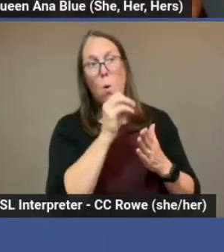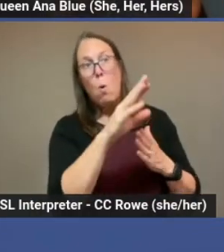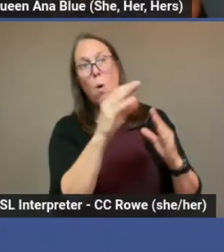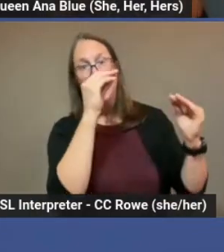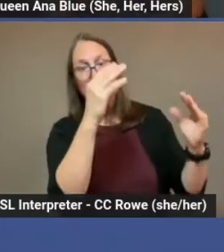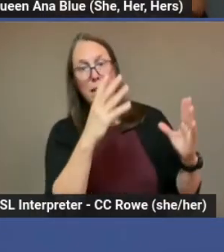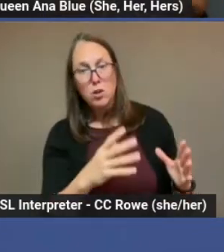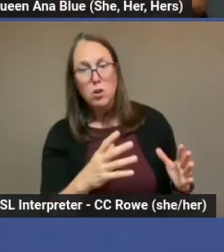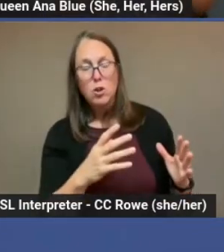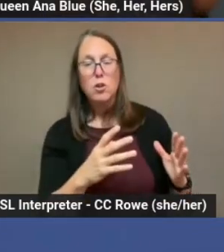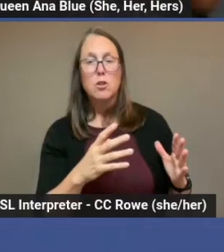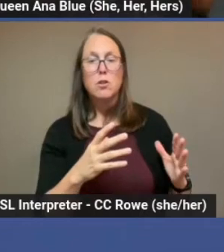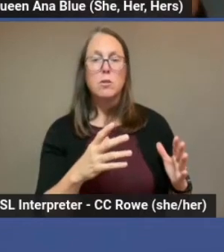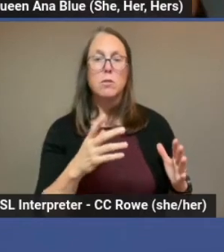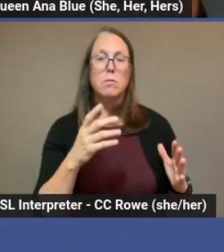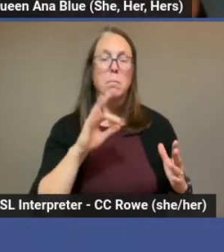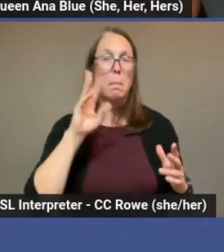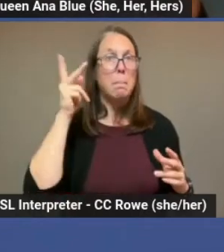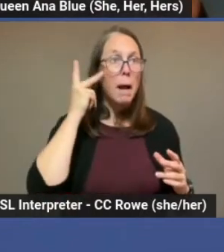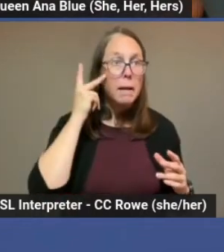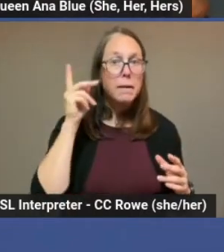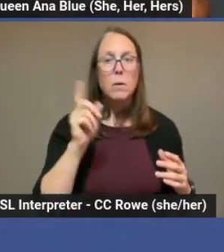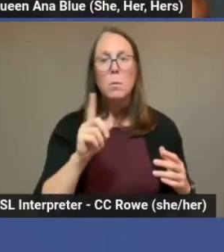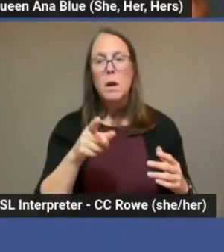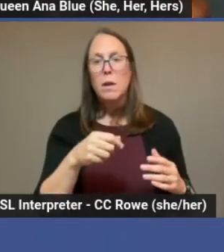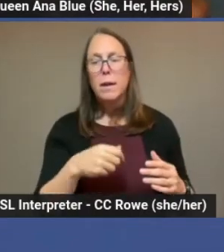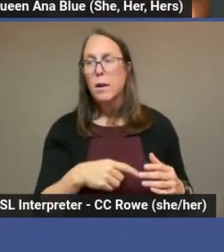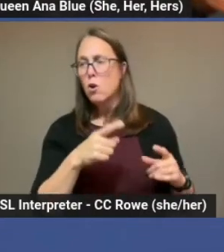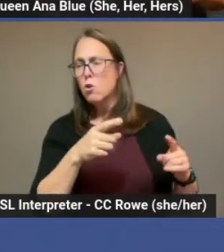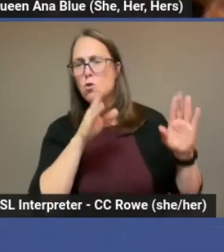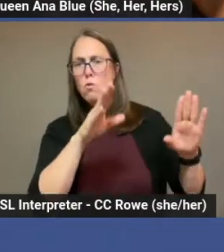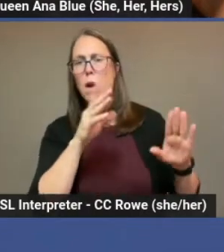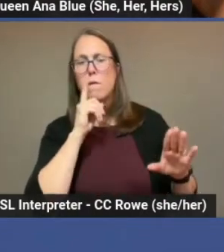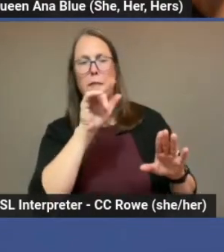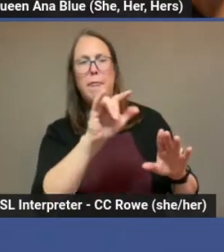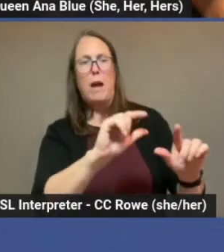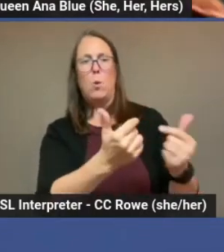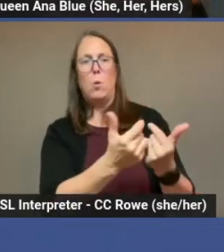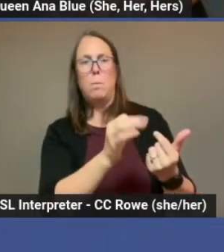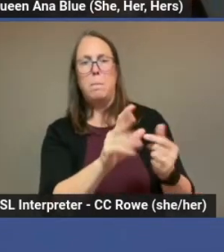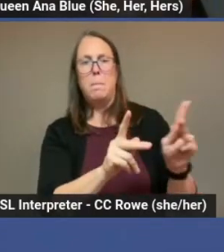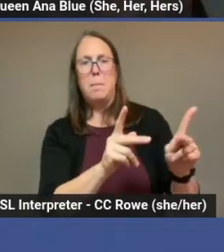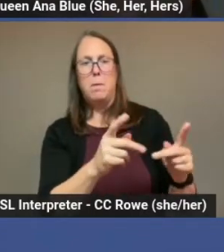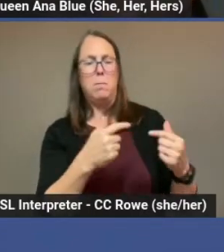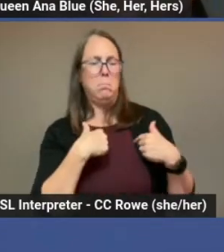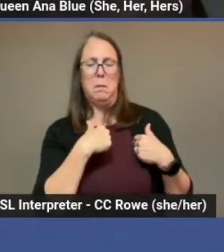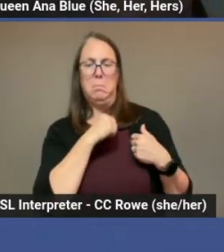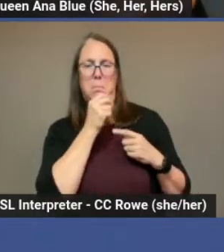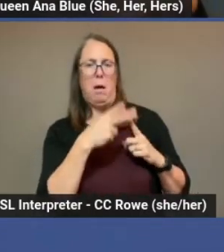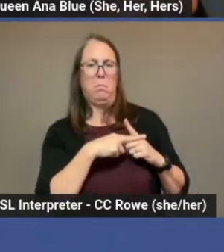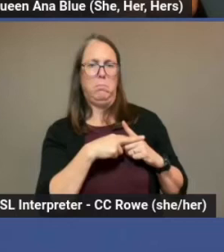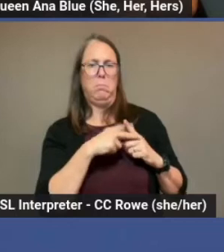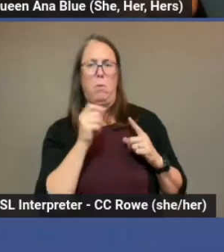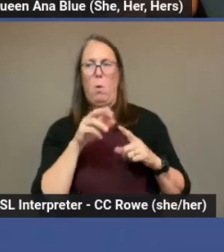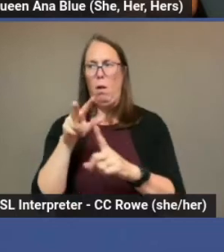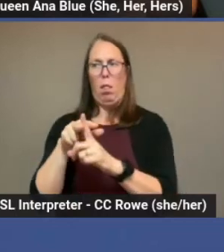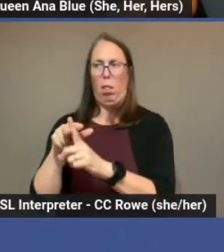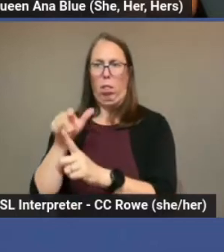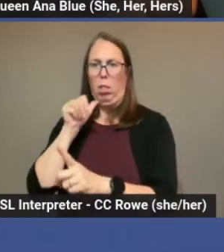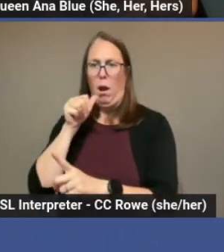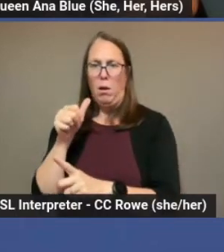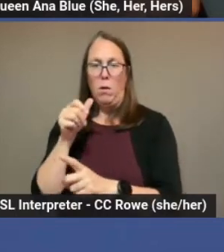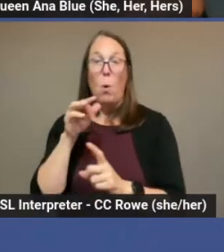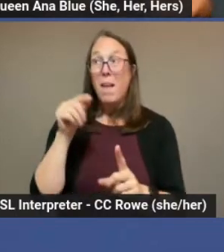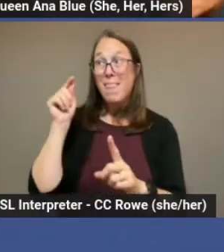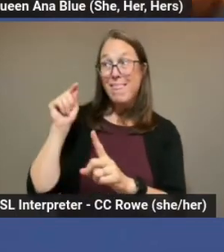and sometimes politics where you're just like, oh, this is great for that group of people, but not that group of people. Or hey, this will